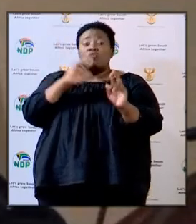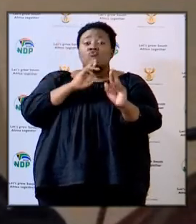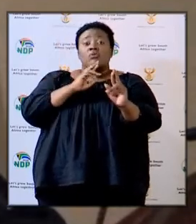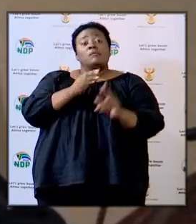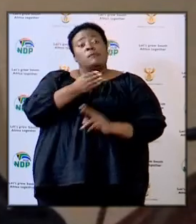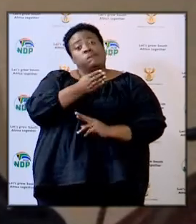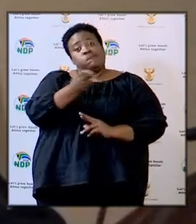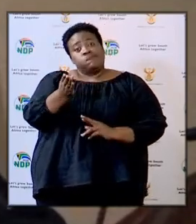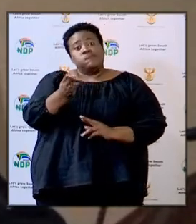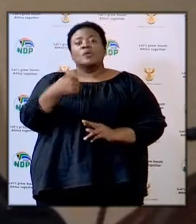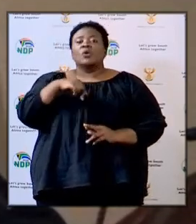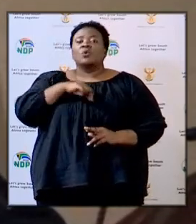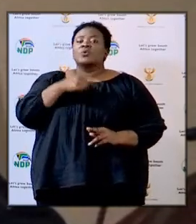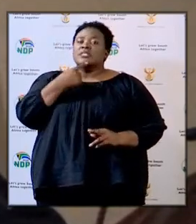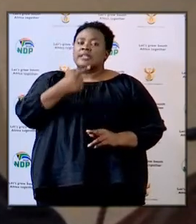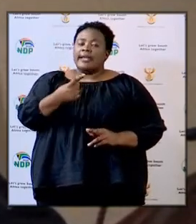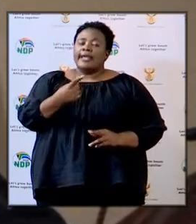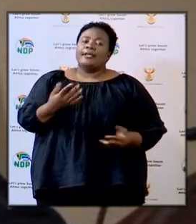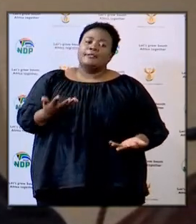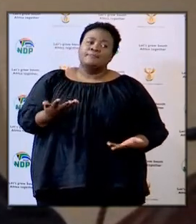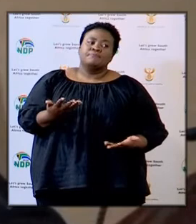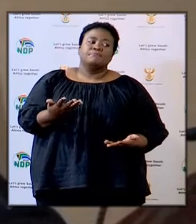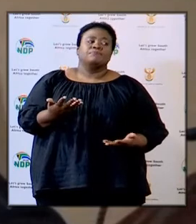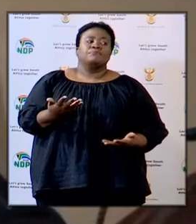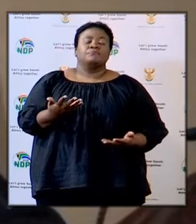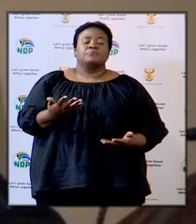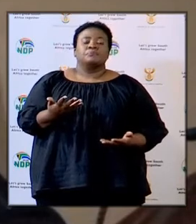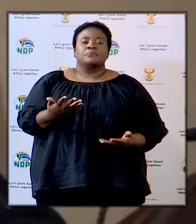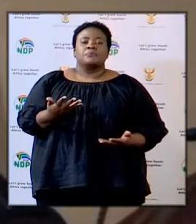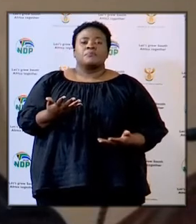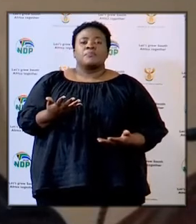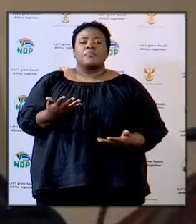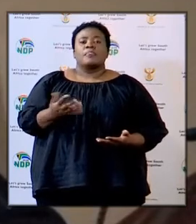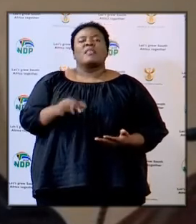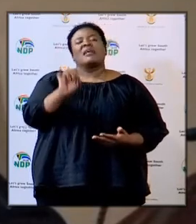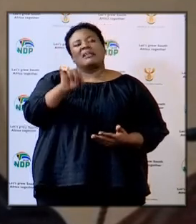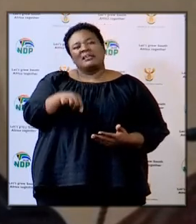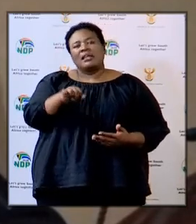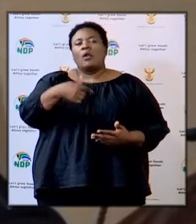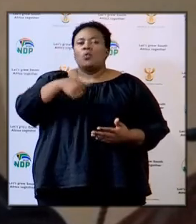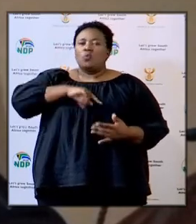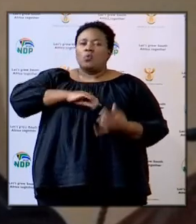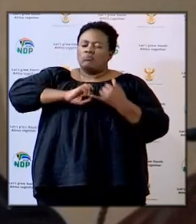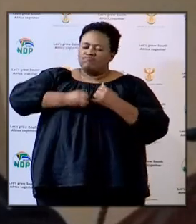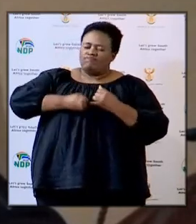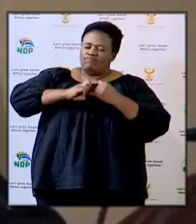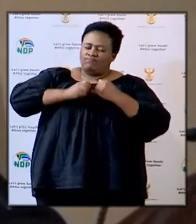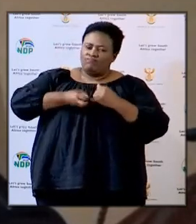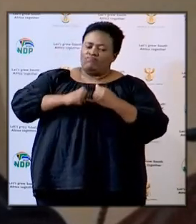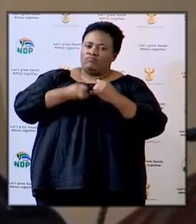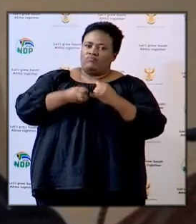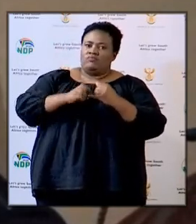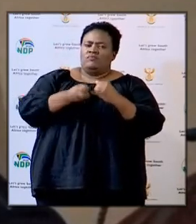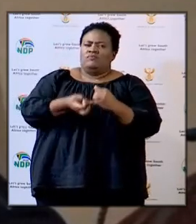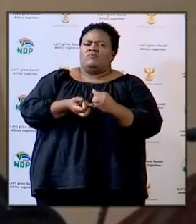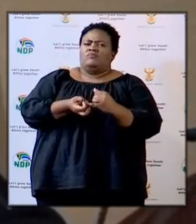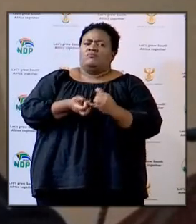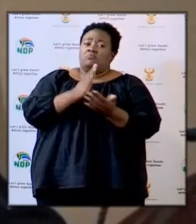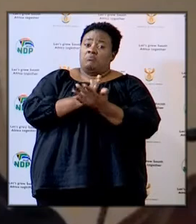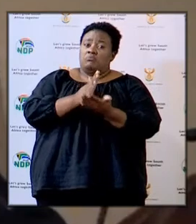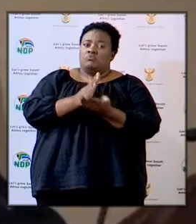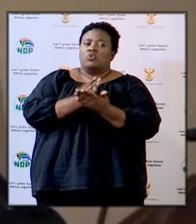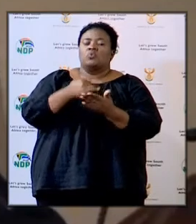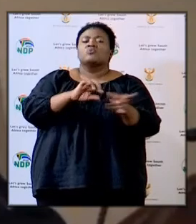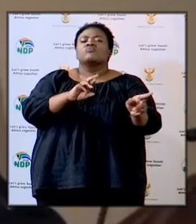there and we say that we are trying our level best as we said to be